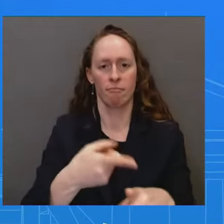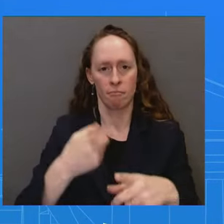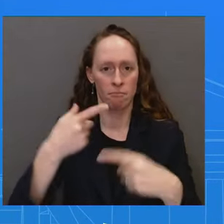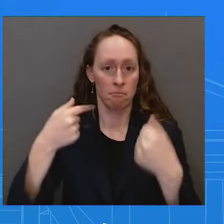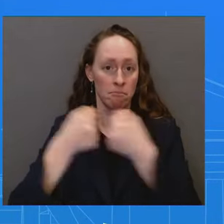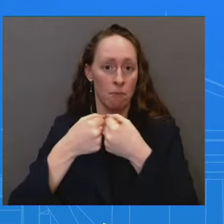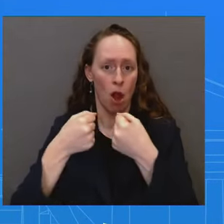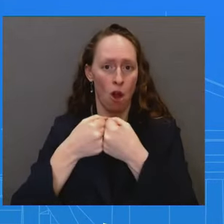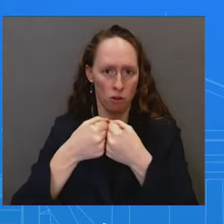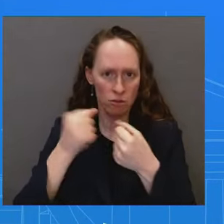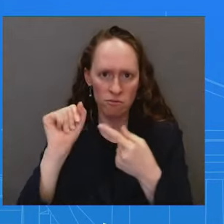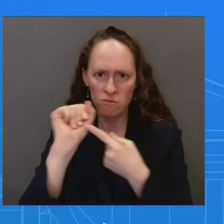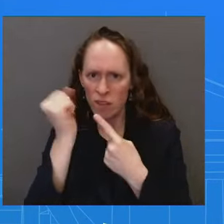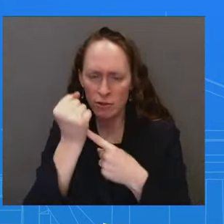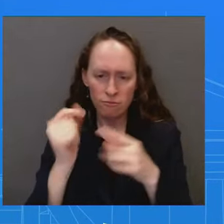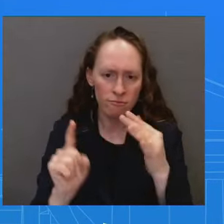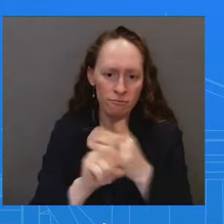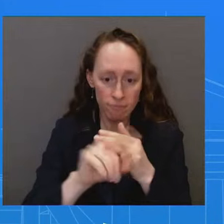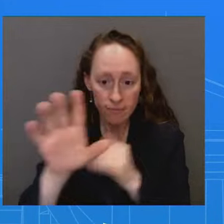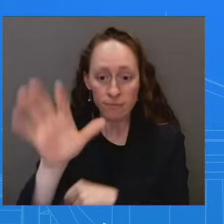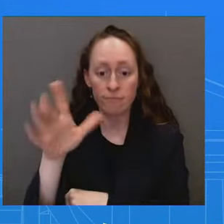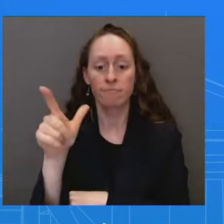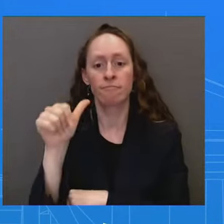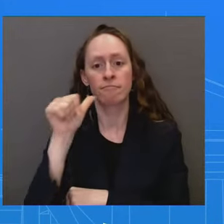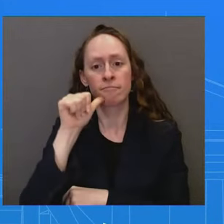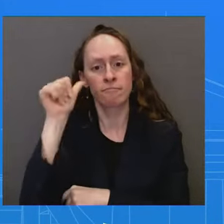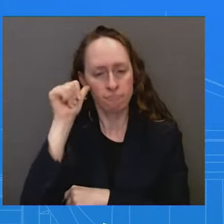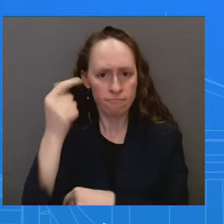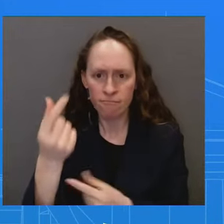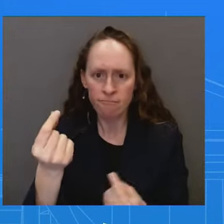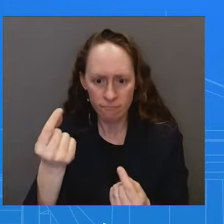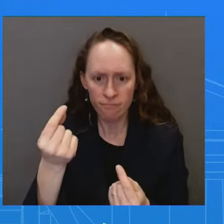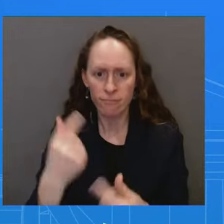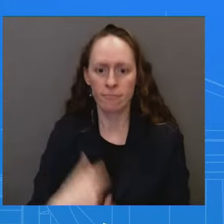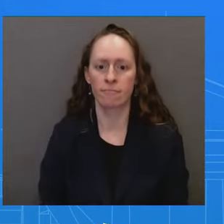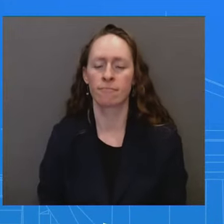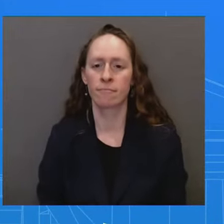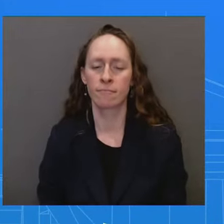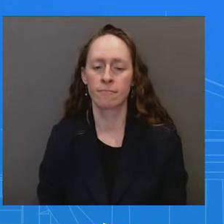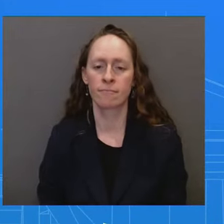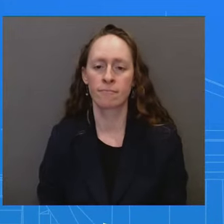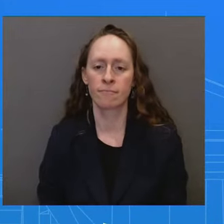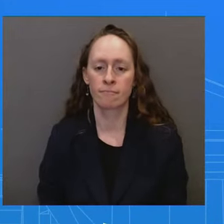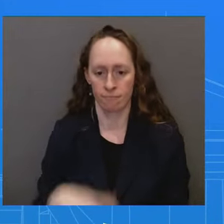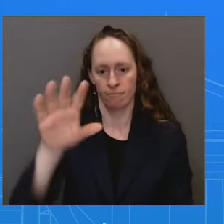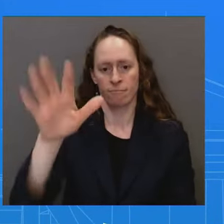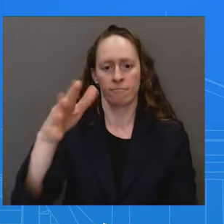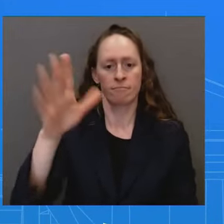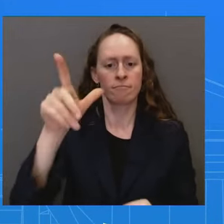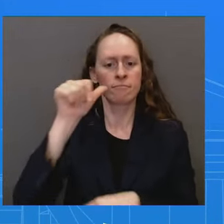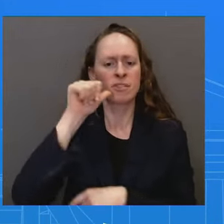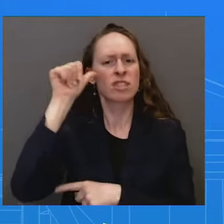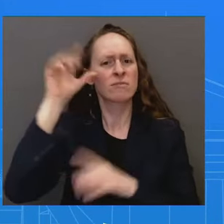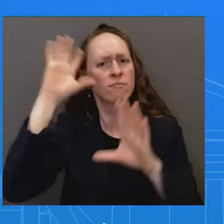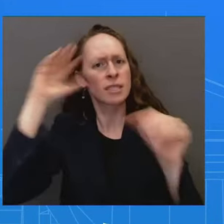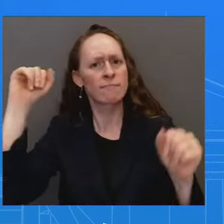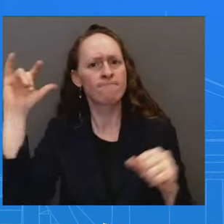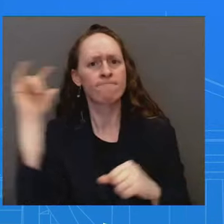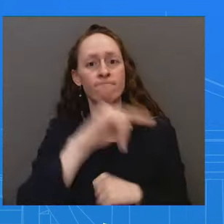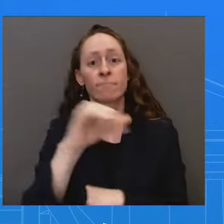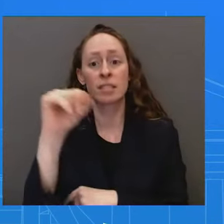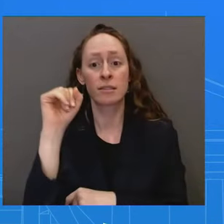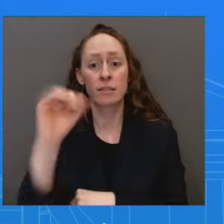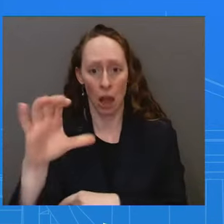to South Carolina, look, the President continues to believe that we need to get to a bipartisan agreement to